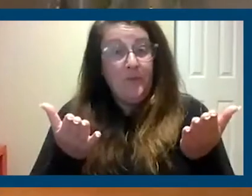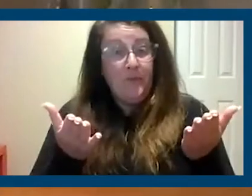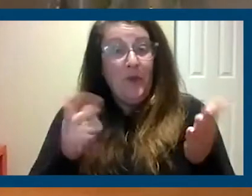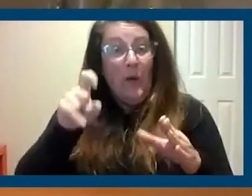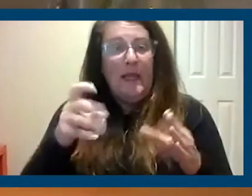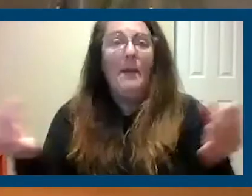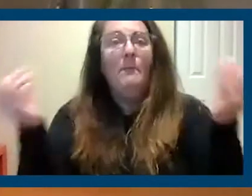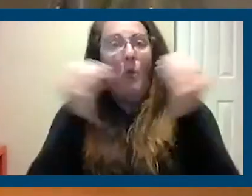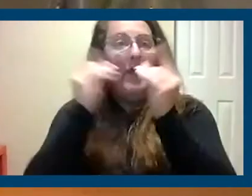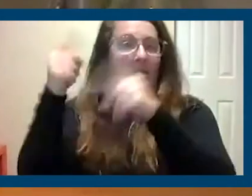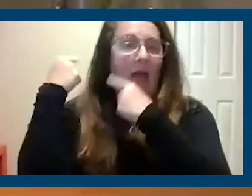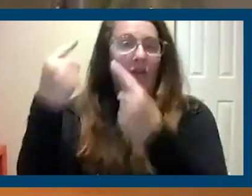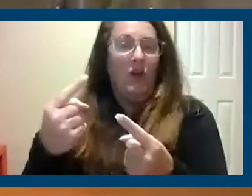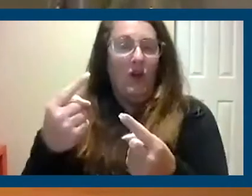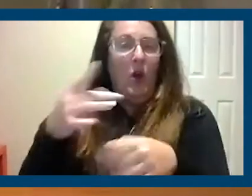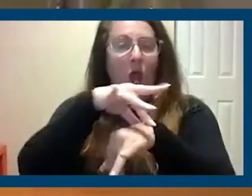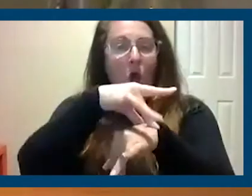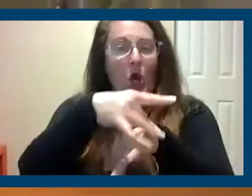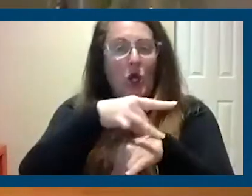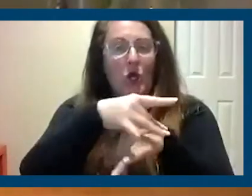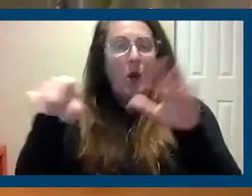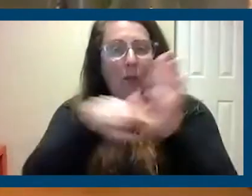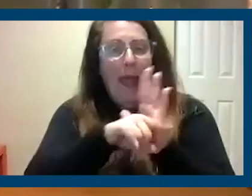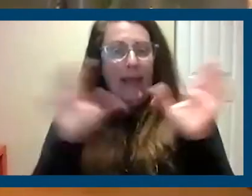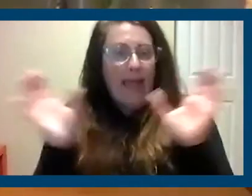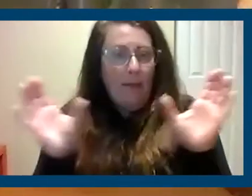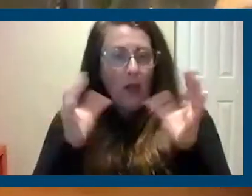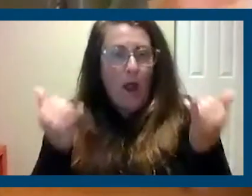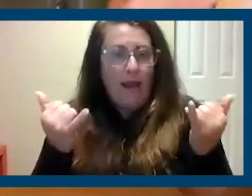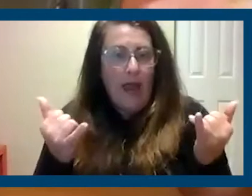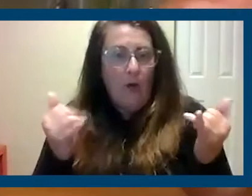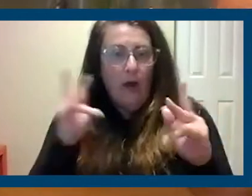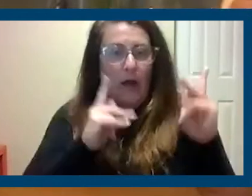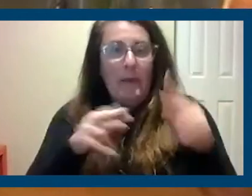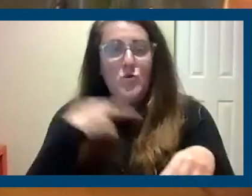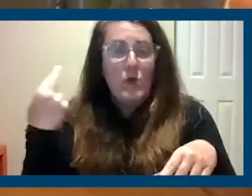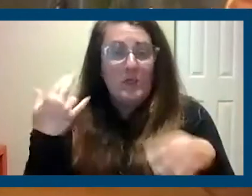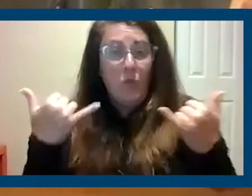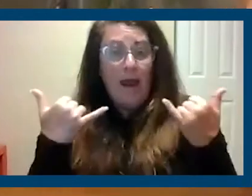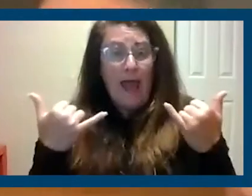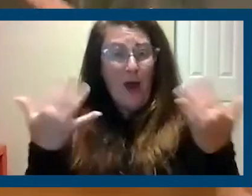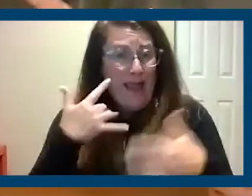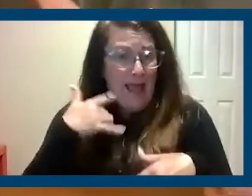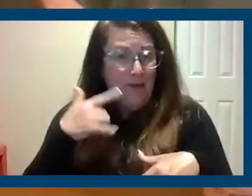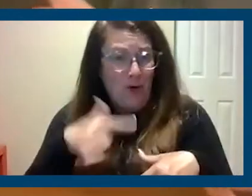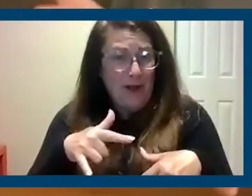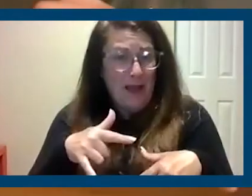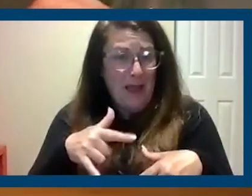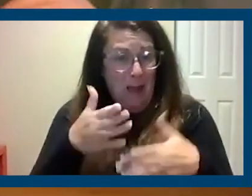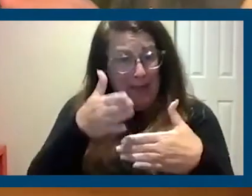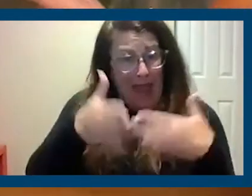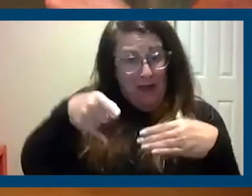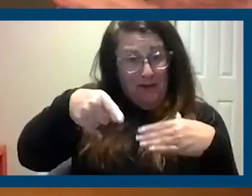than ever with a global pandemic with so many people at risk. Just in California alone, by the way, by the end of this year,